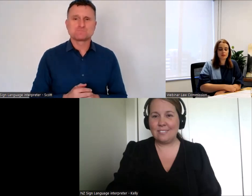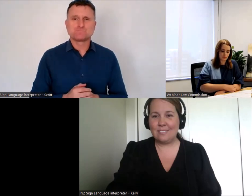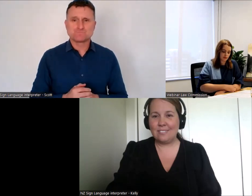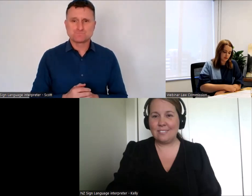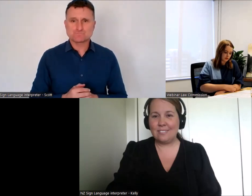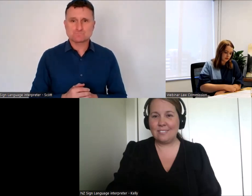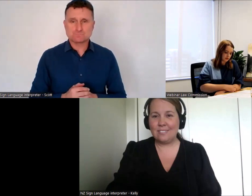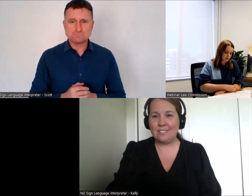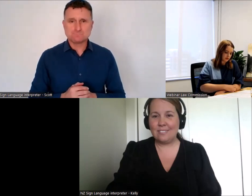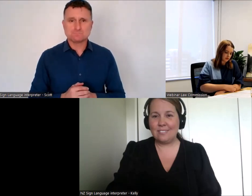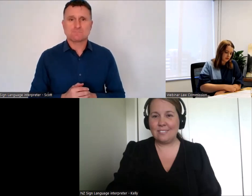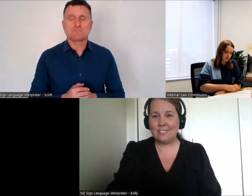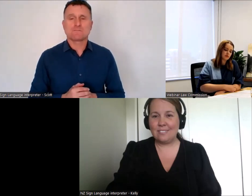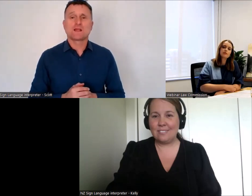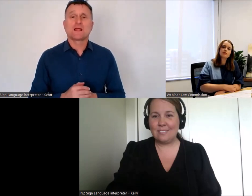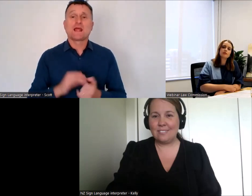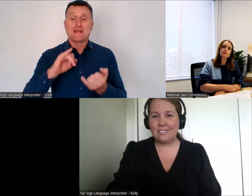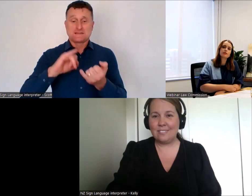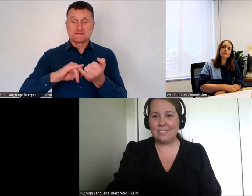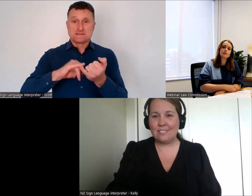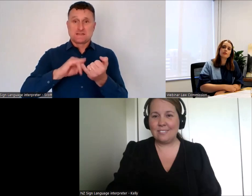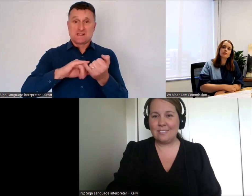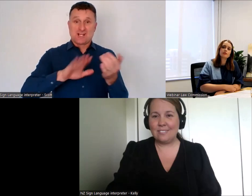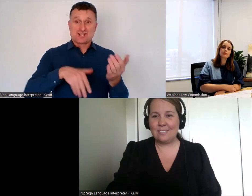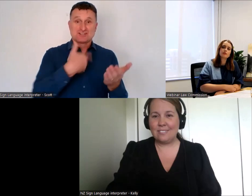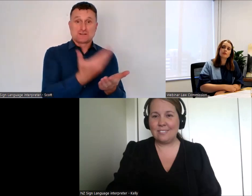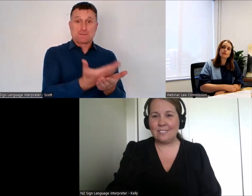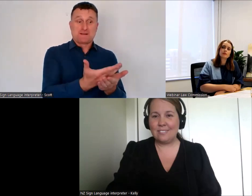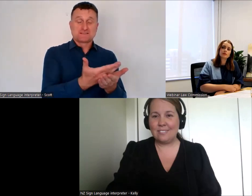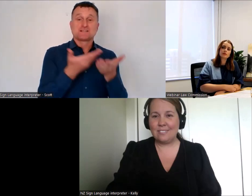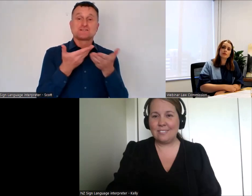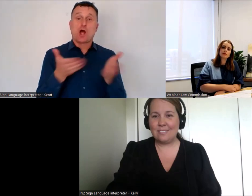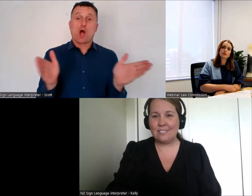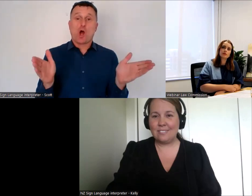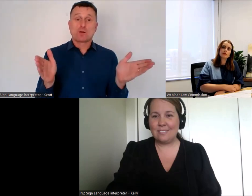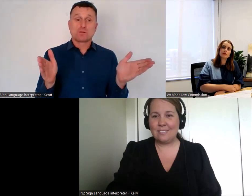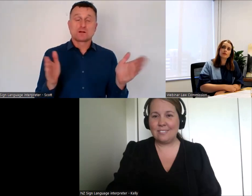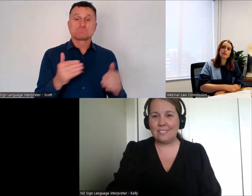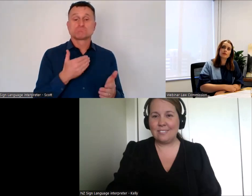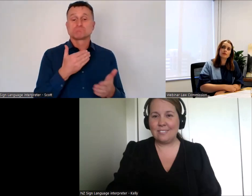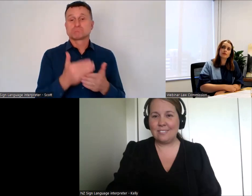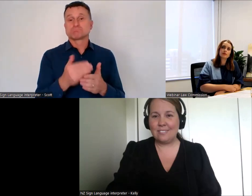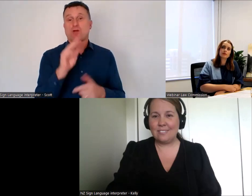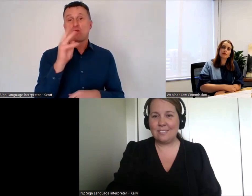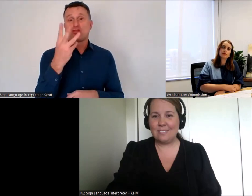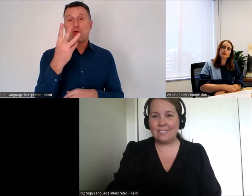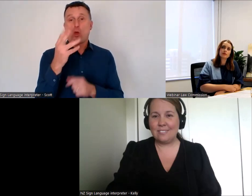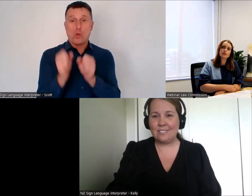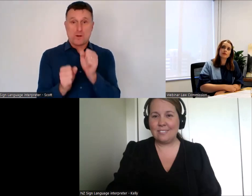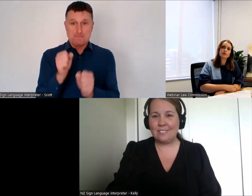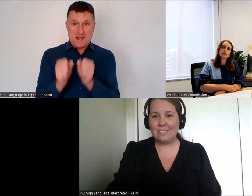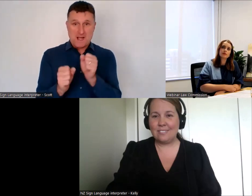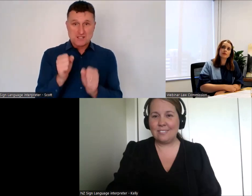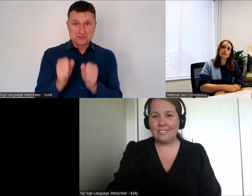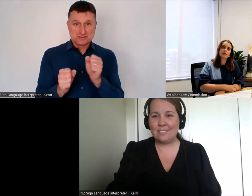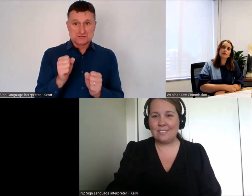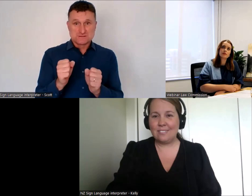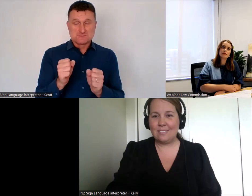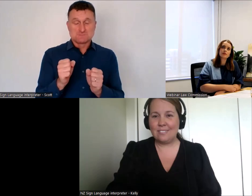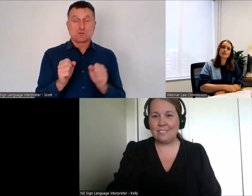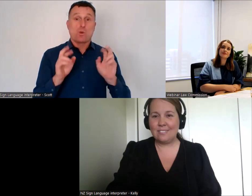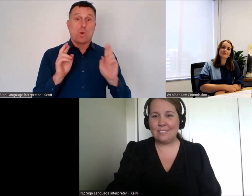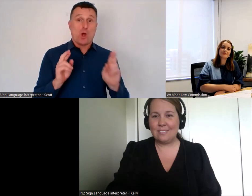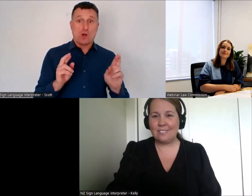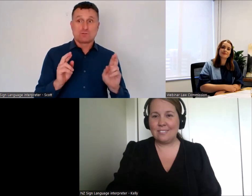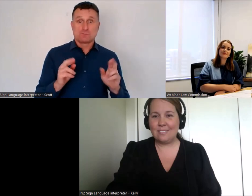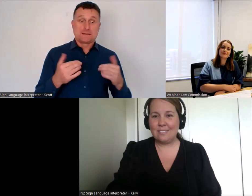Submissions, as Megan said, are open till the 3rd of March. So we very much hope at some time between now and